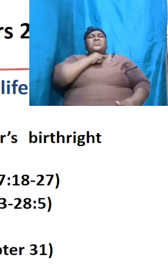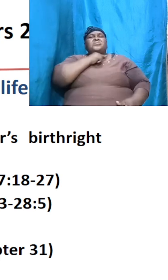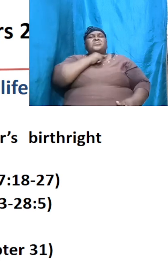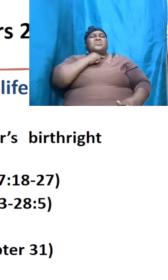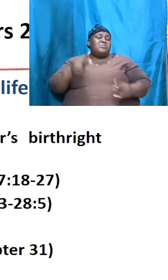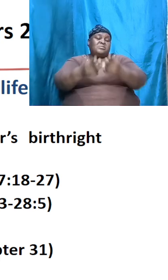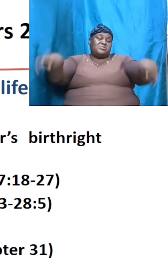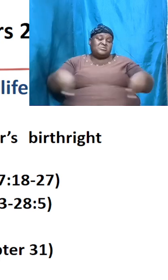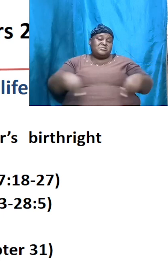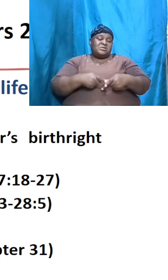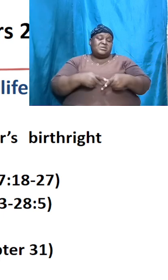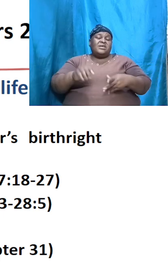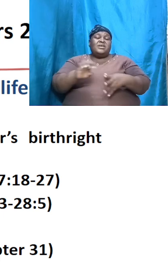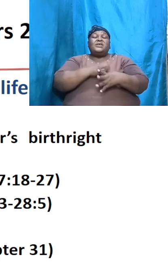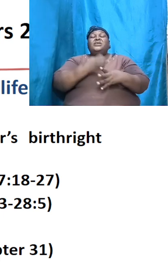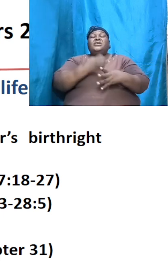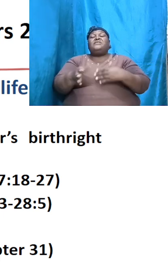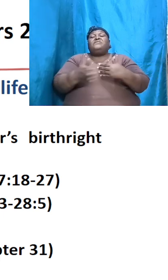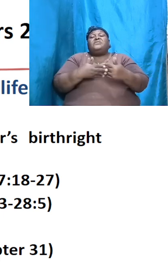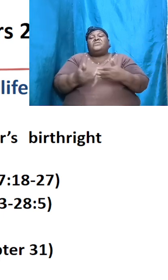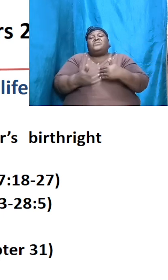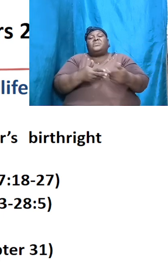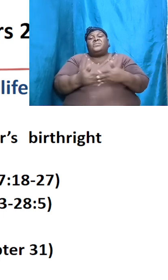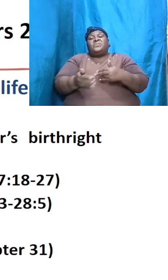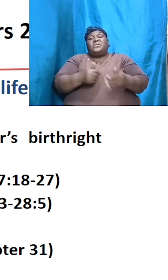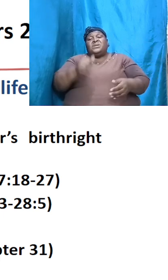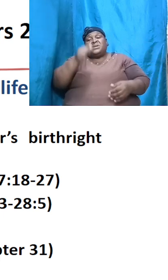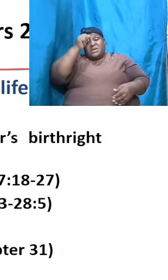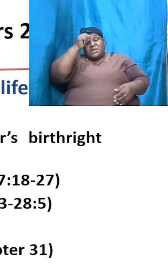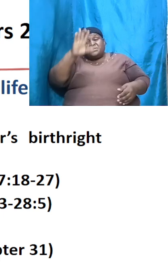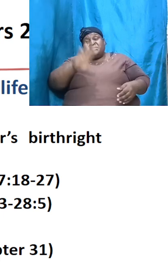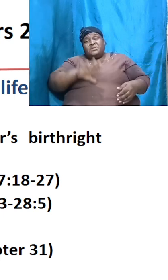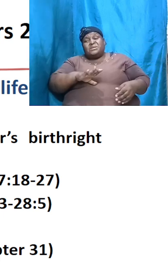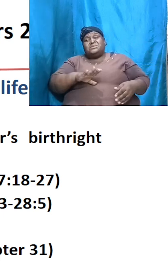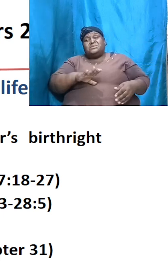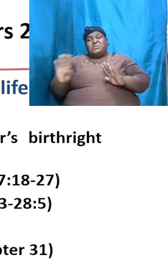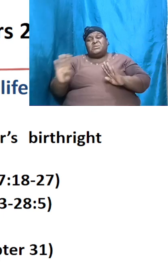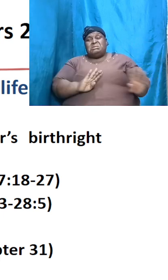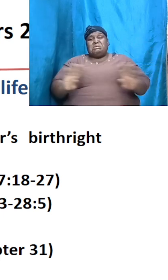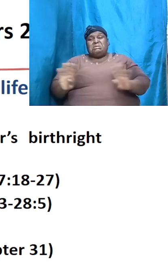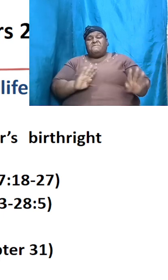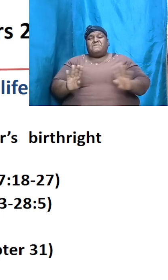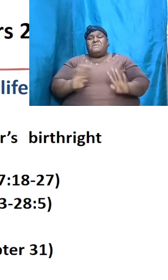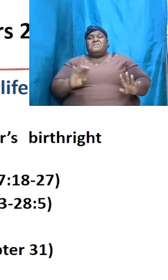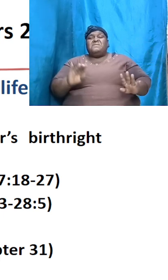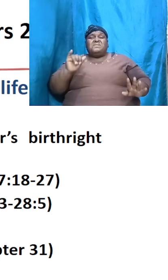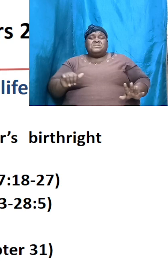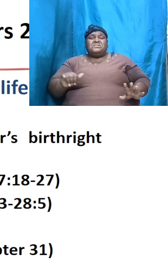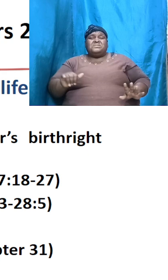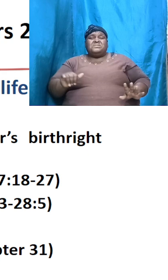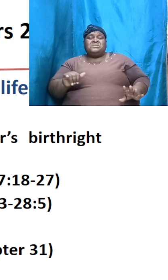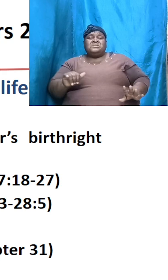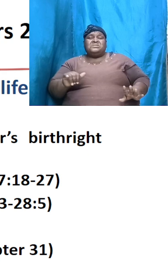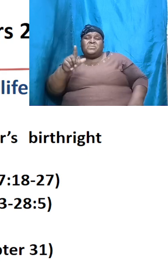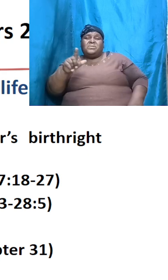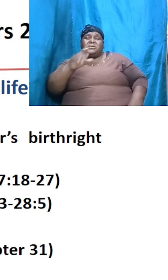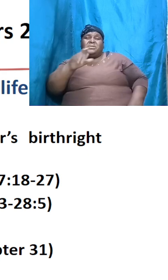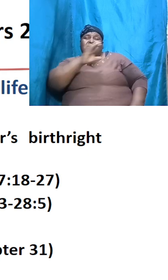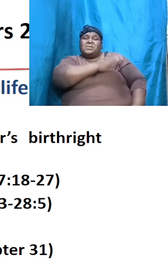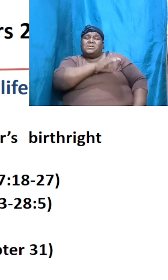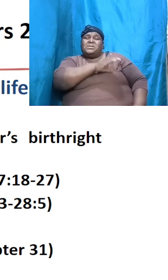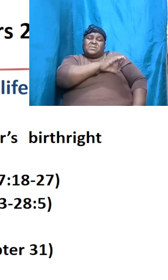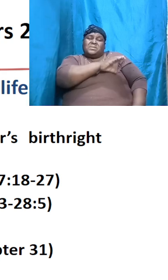even though his mannerism and his lifestyle was still one that was one characterized